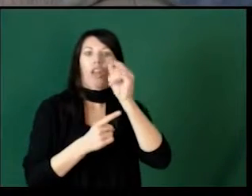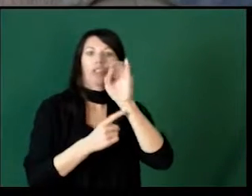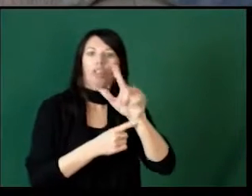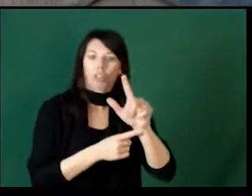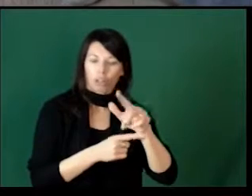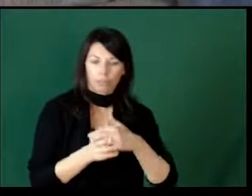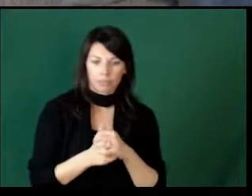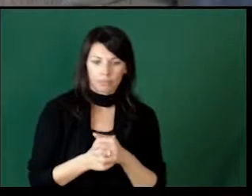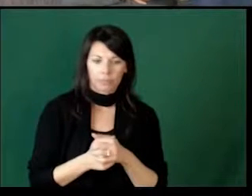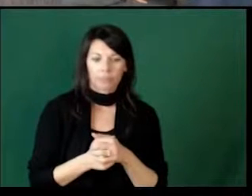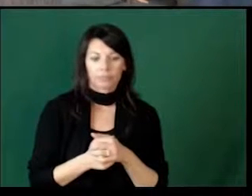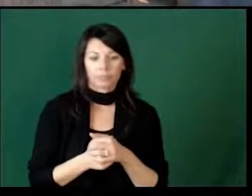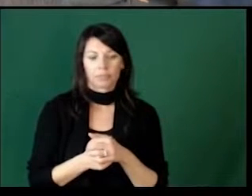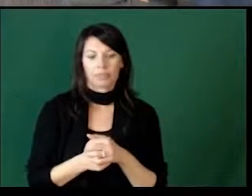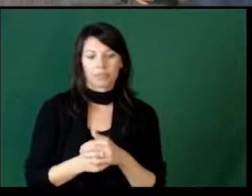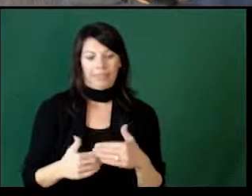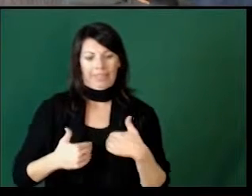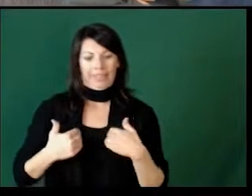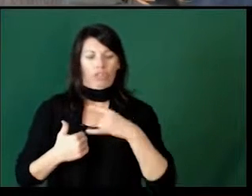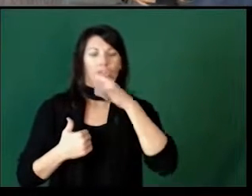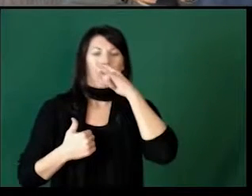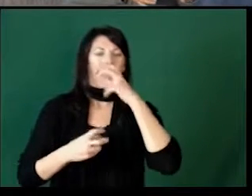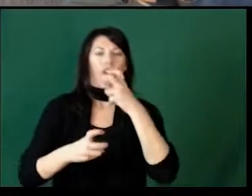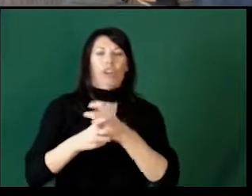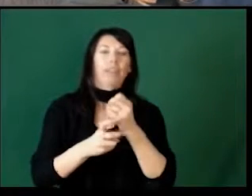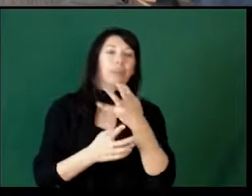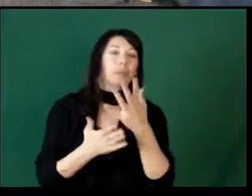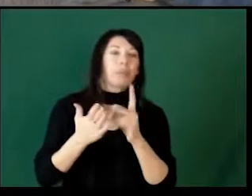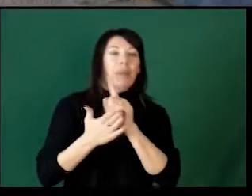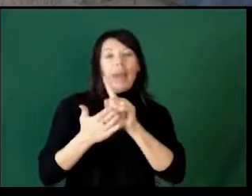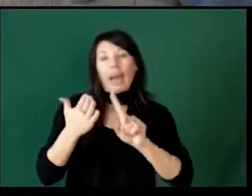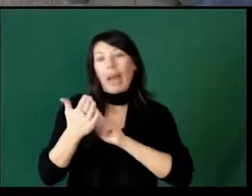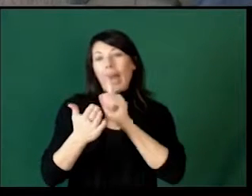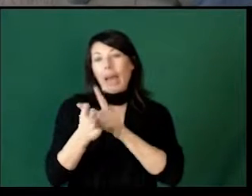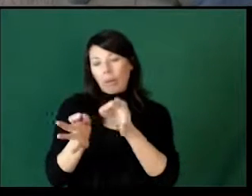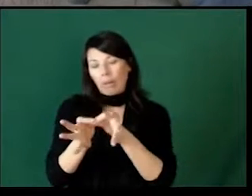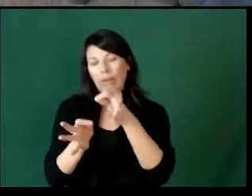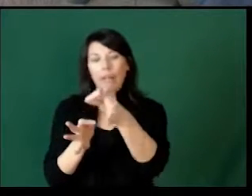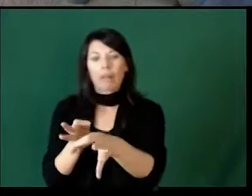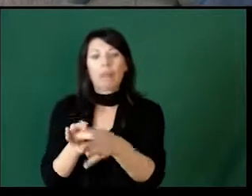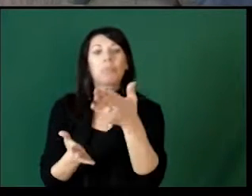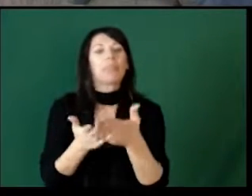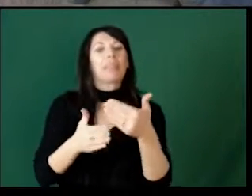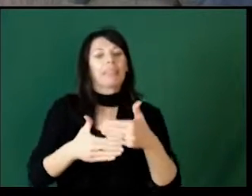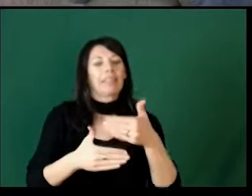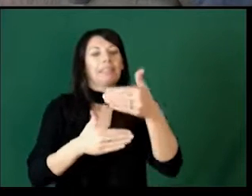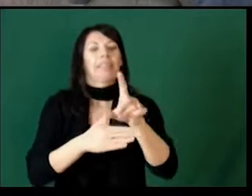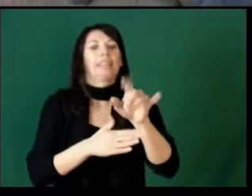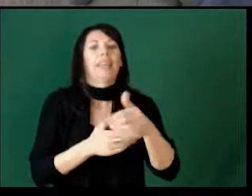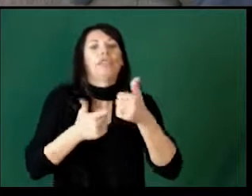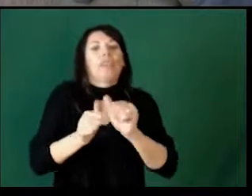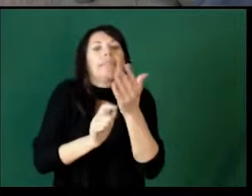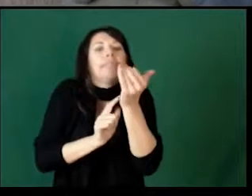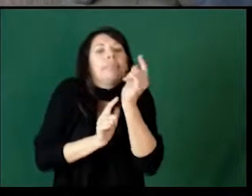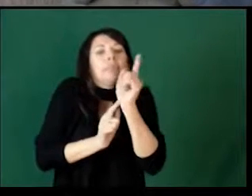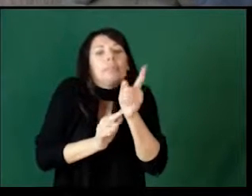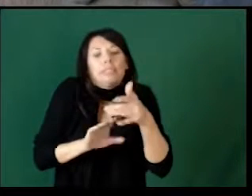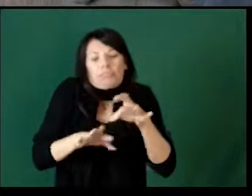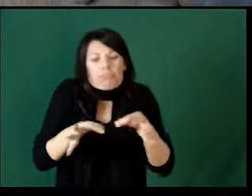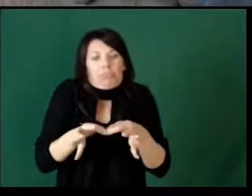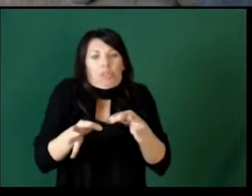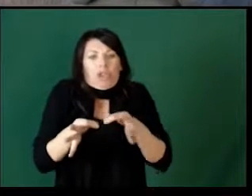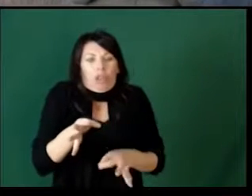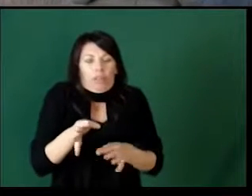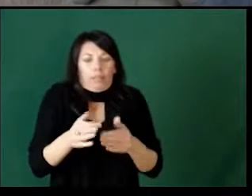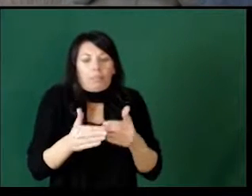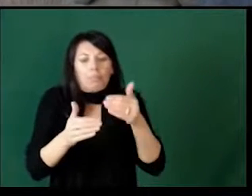recommended that you go back to a regular bedtime immediately with those younger kids. If they're an hour outside of their bedtime, the next day, try to just go 15